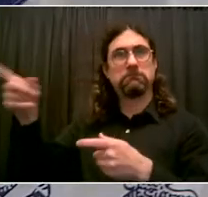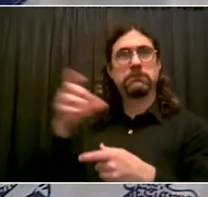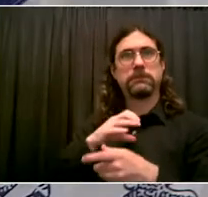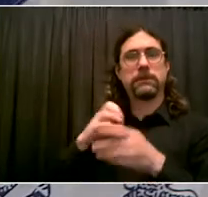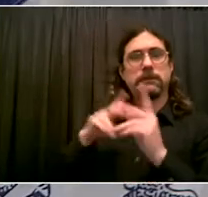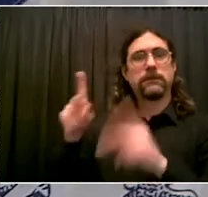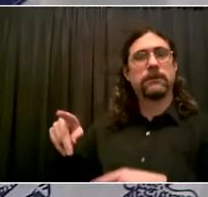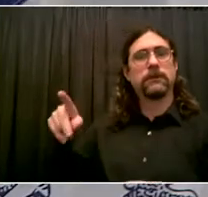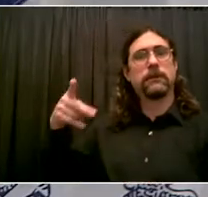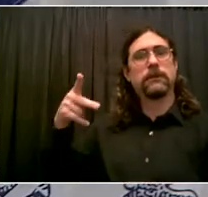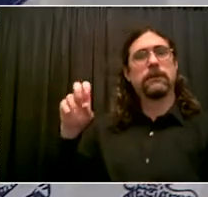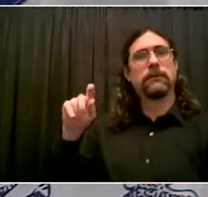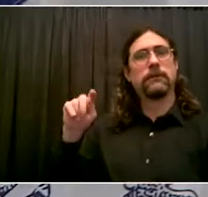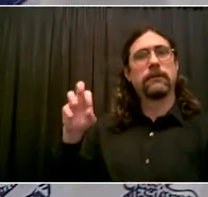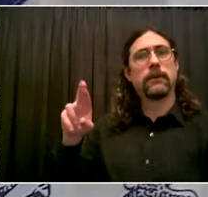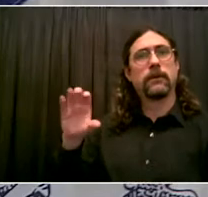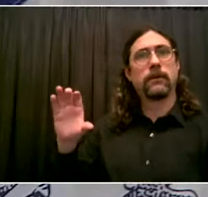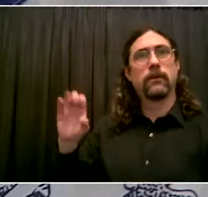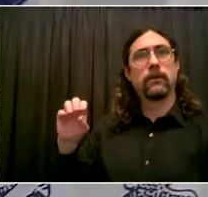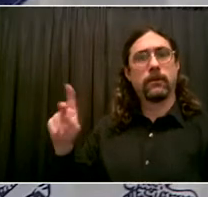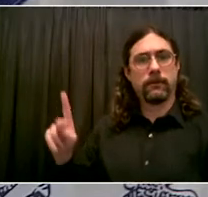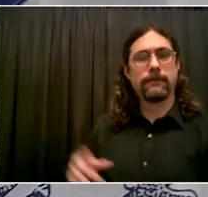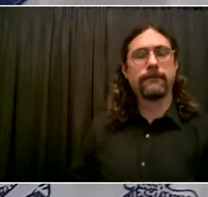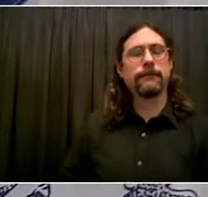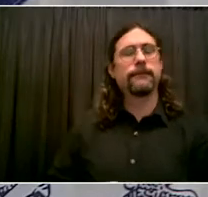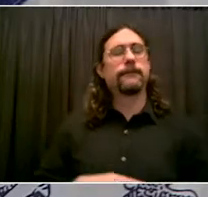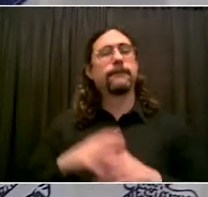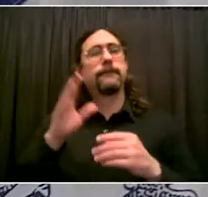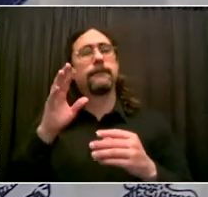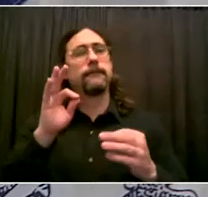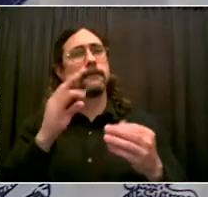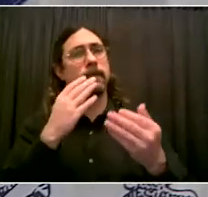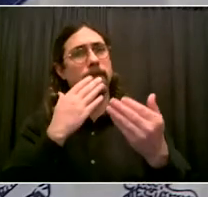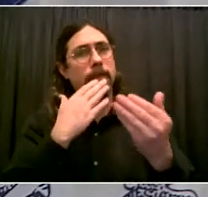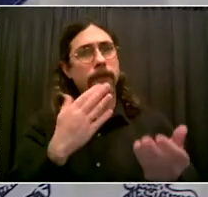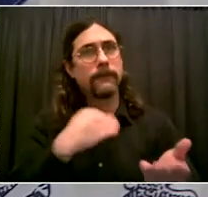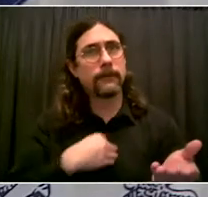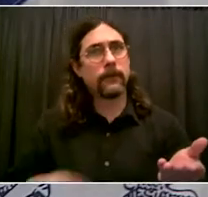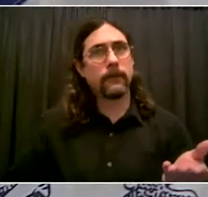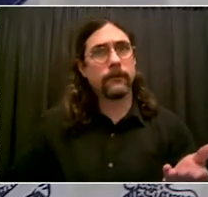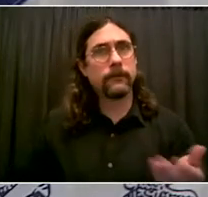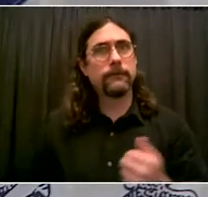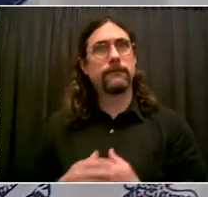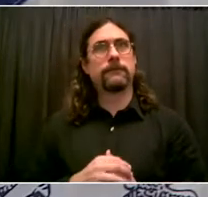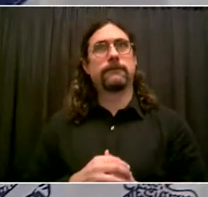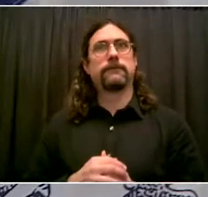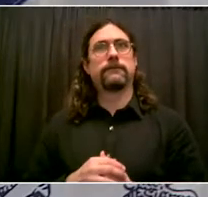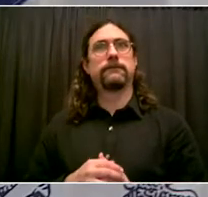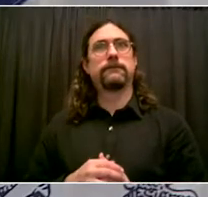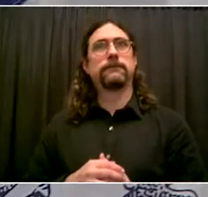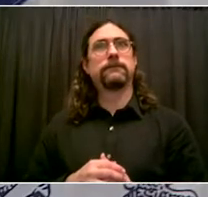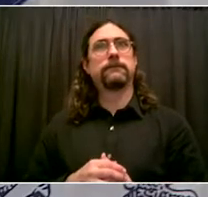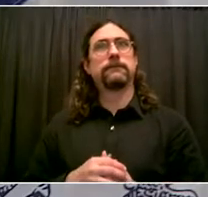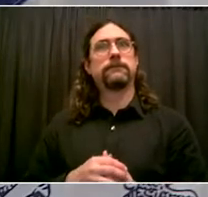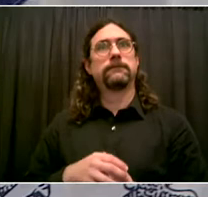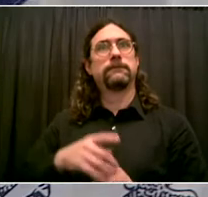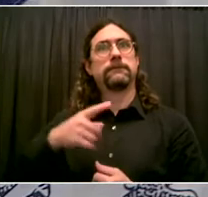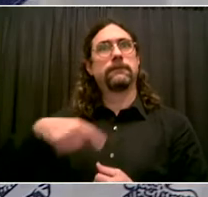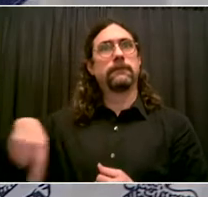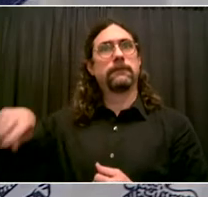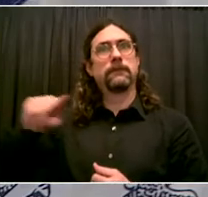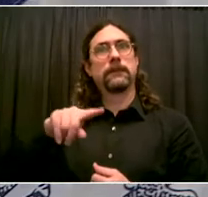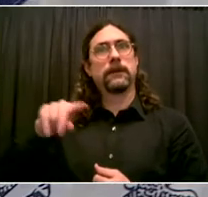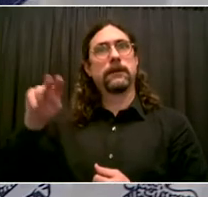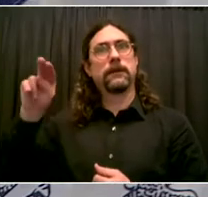So, in a city of eight million people, mental wellness has always been a challenge. The